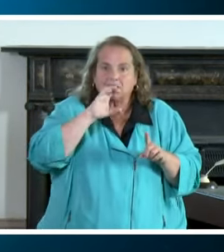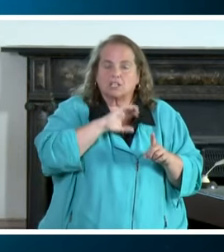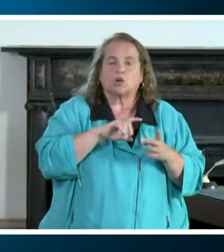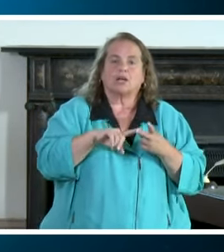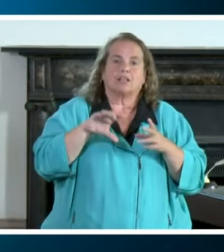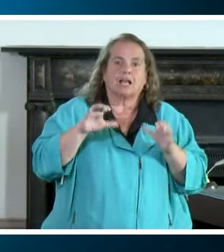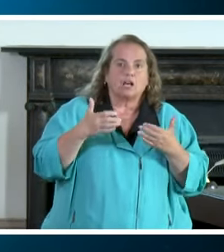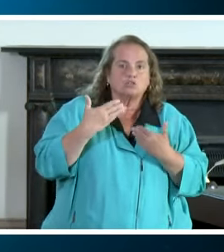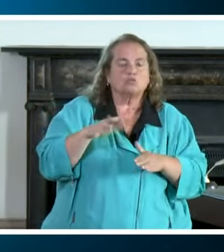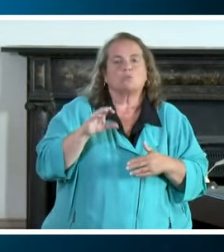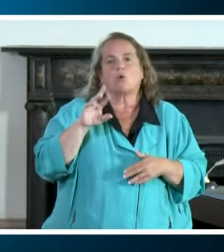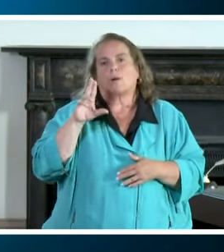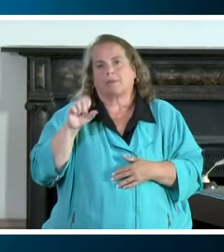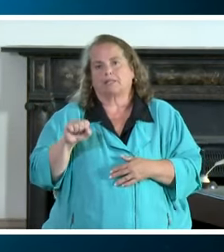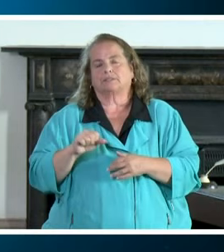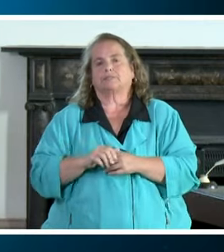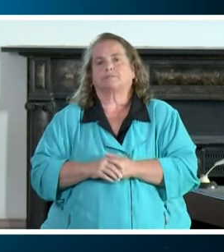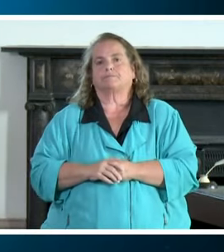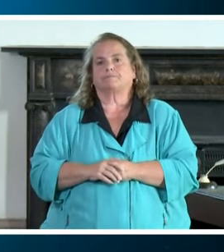in the classroom or on the bus